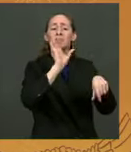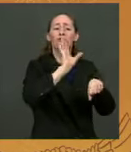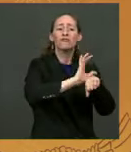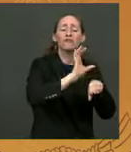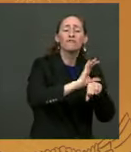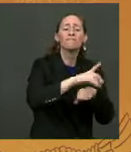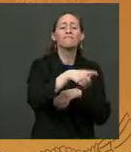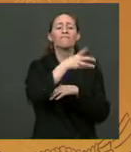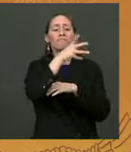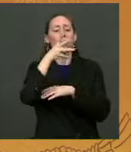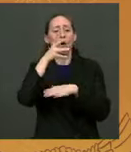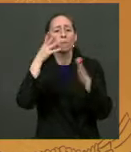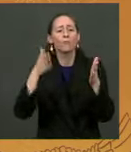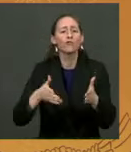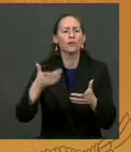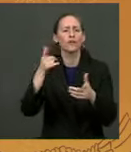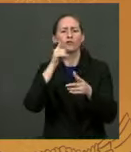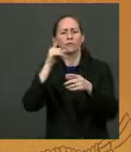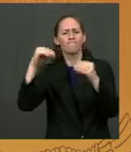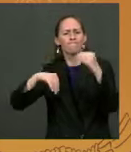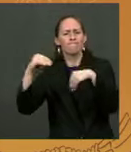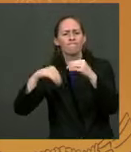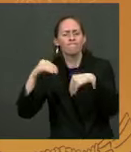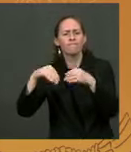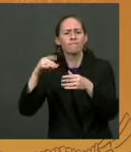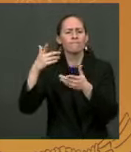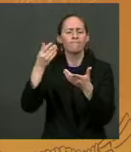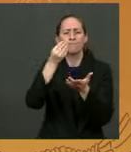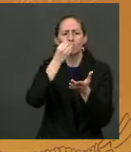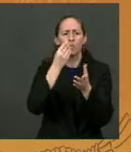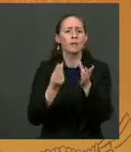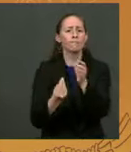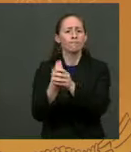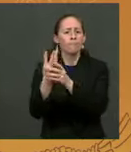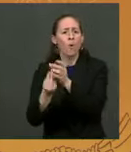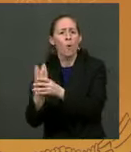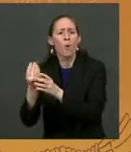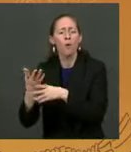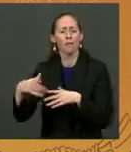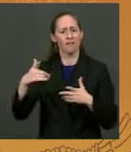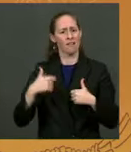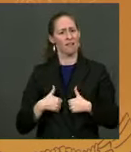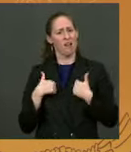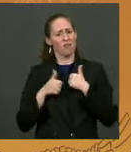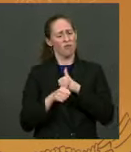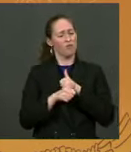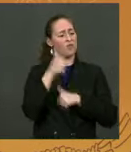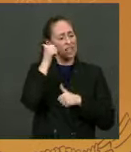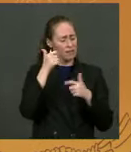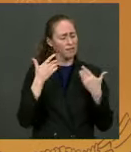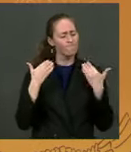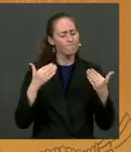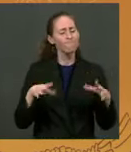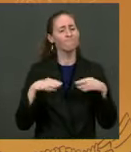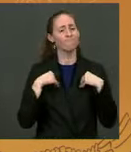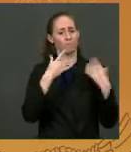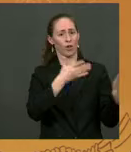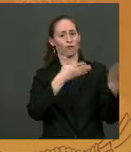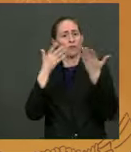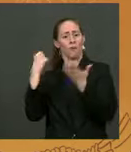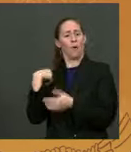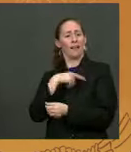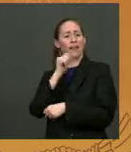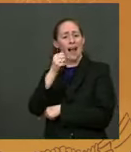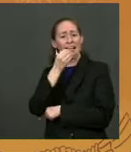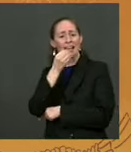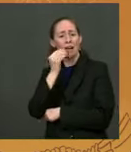lives during this pandemic to grow, process, and pick the food that's on our tables. And on Monday, my wife, Jill, and